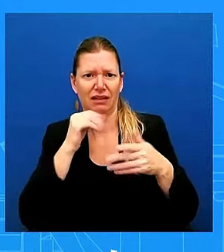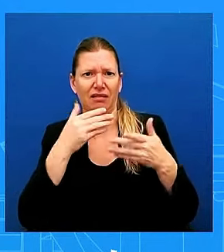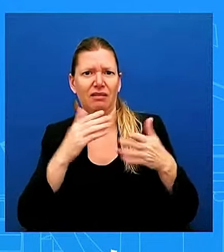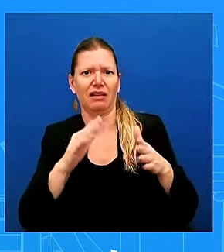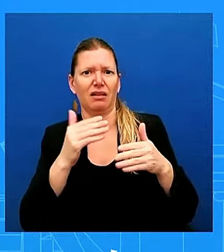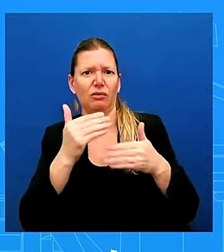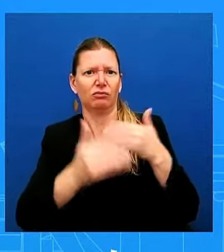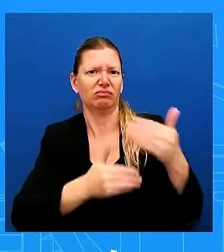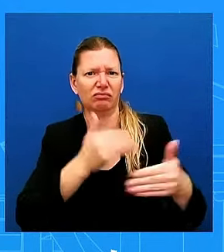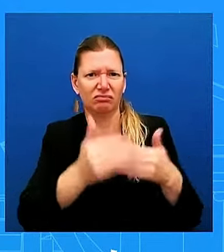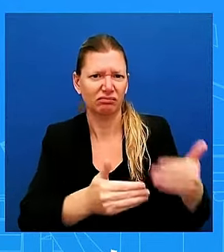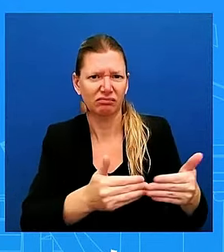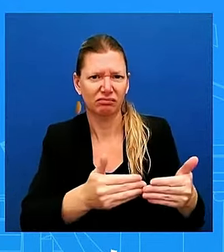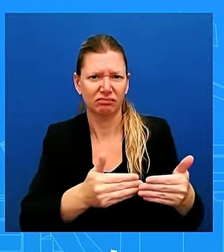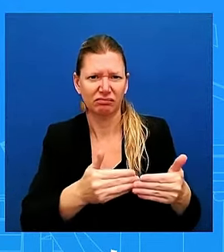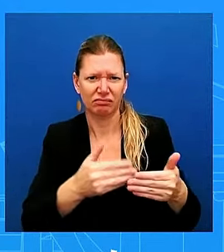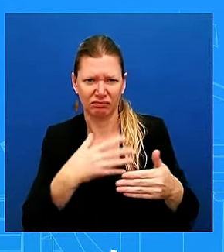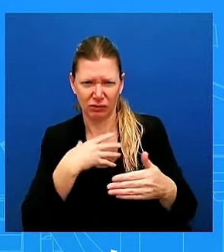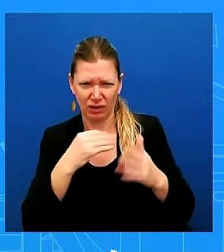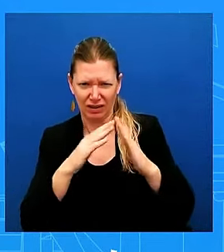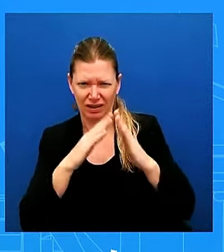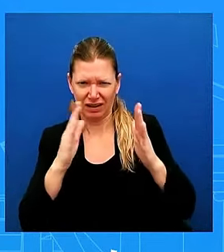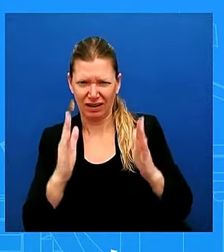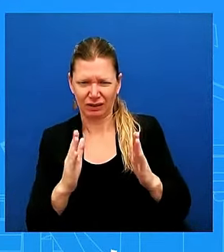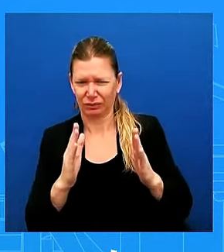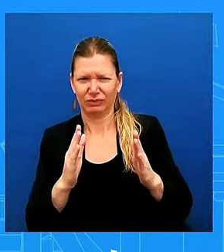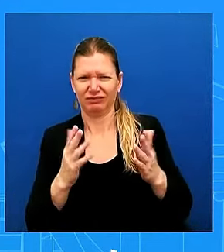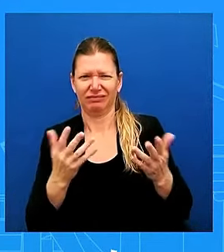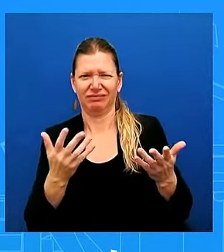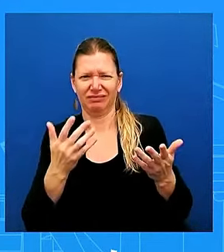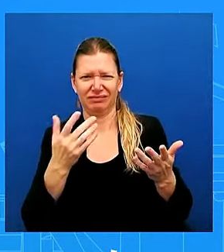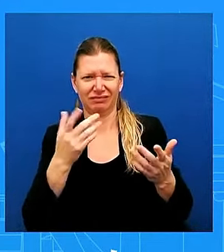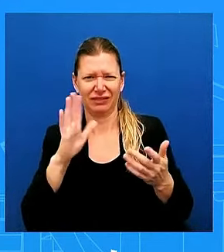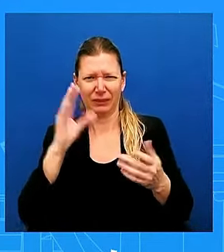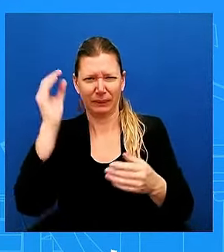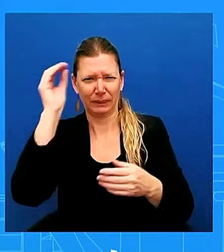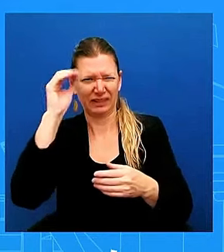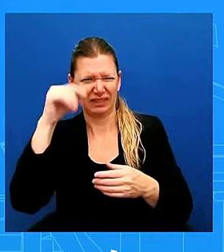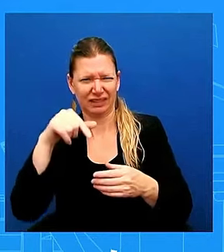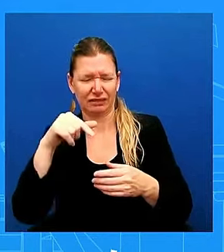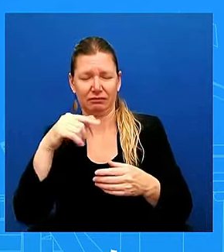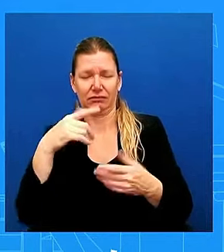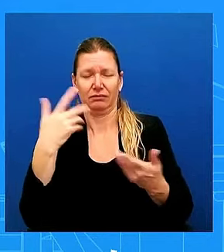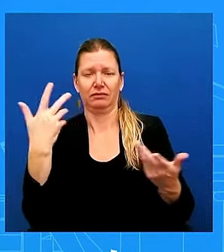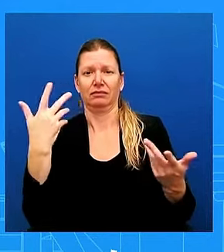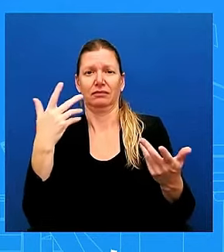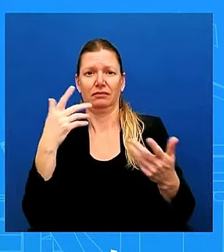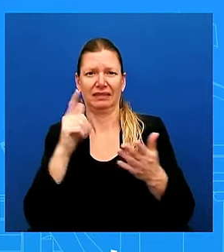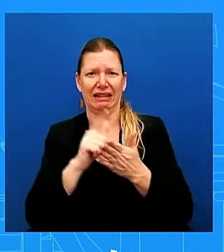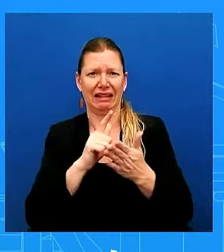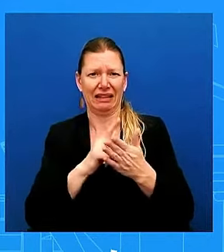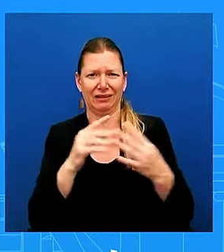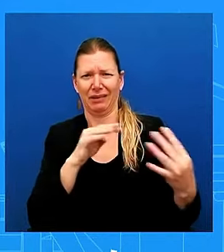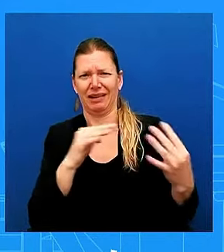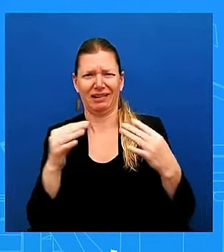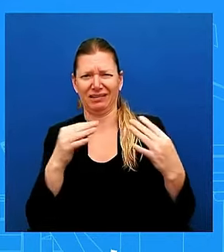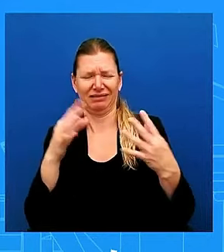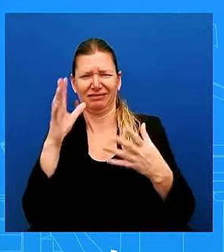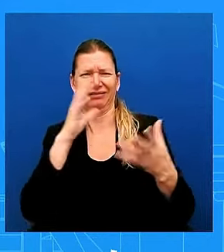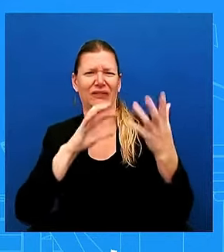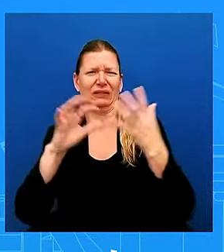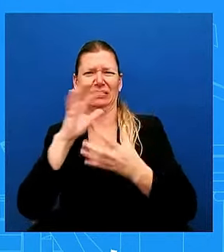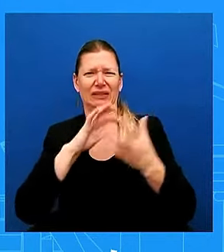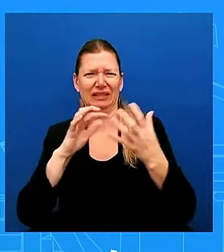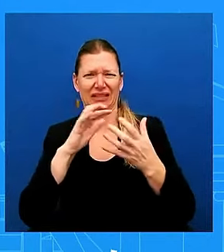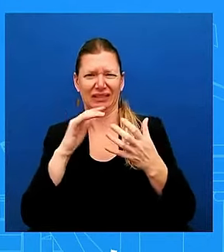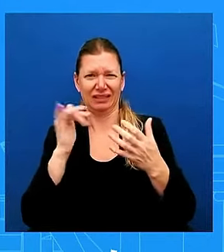up as an economic policy, particularly closing the racial wealth gap? And what is your message to black and brown Americans who are